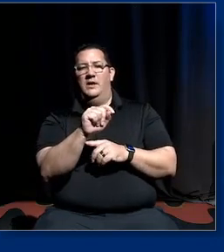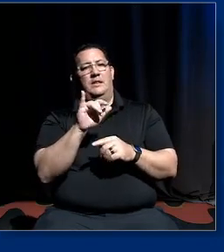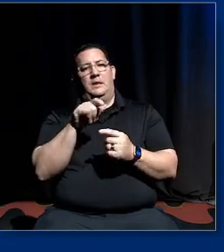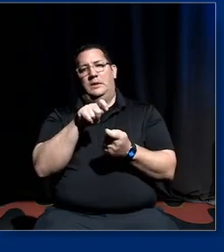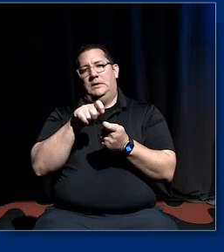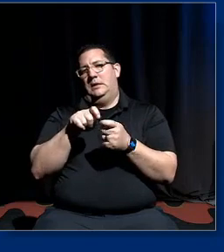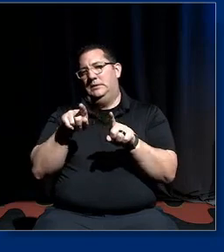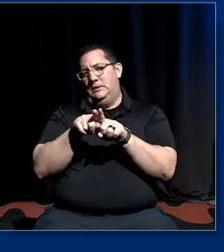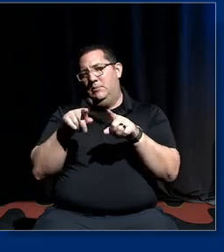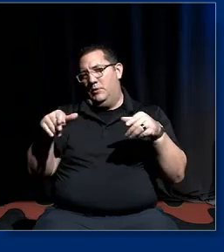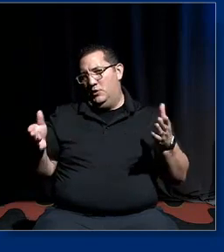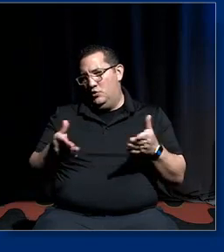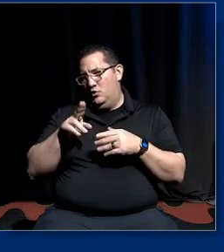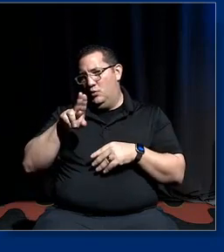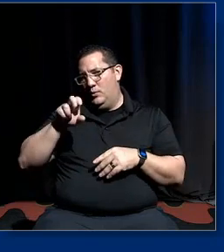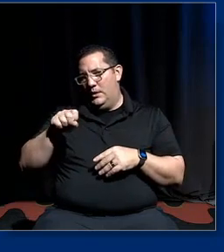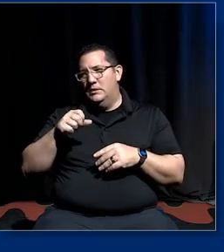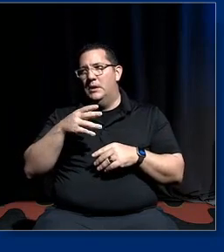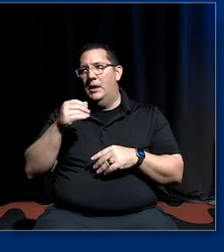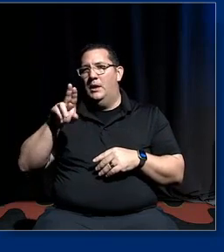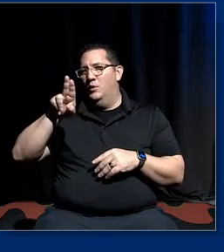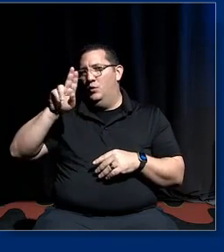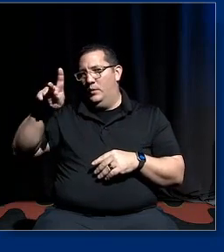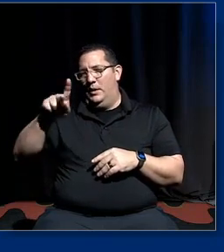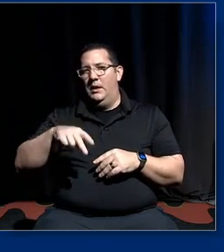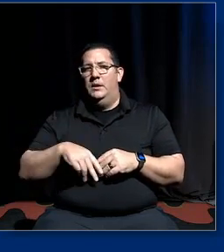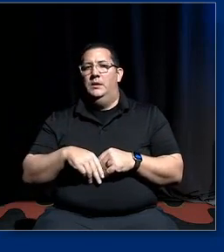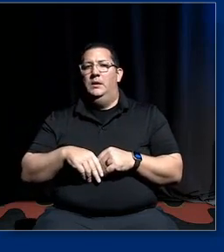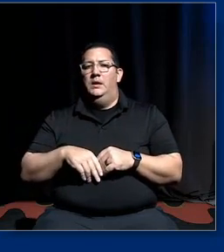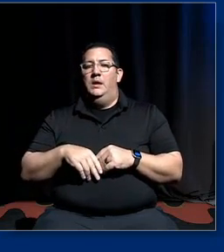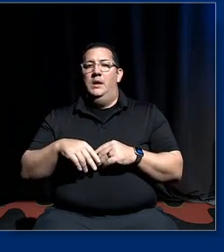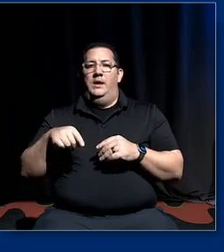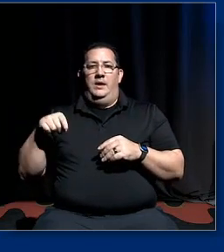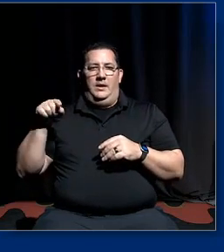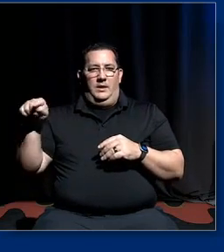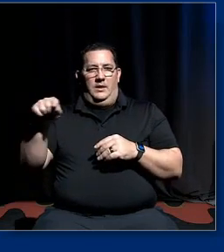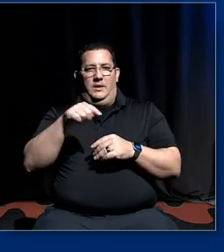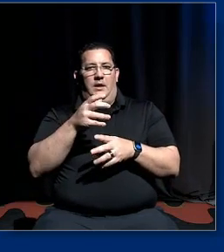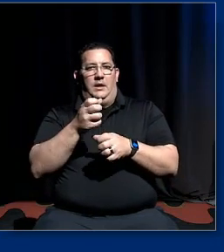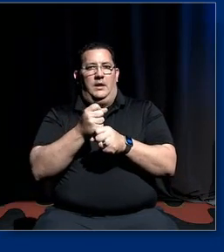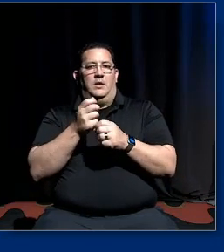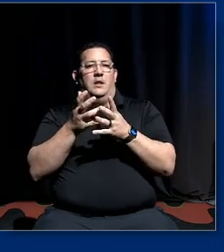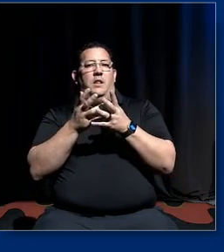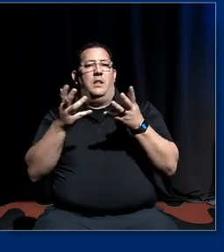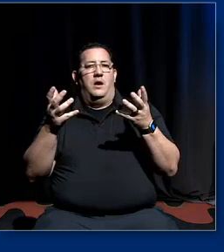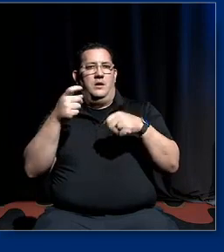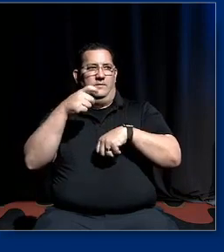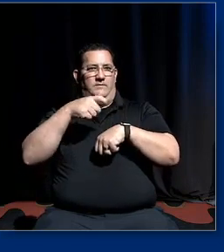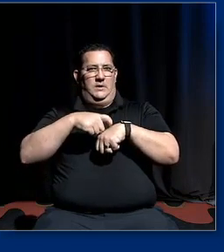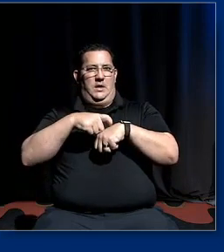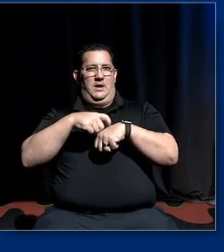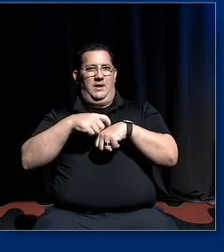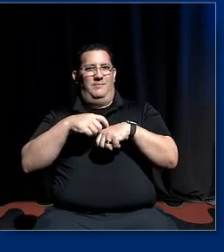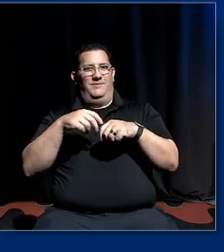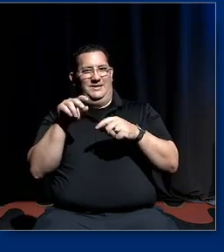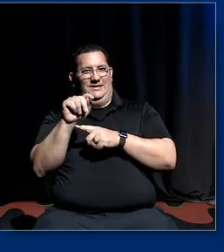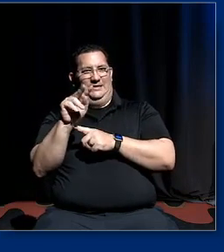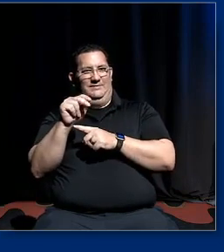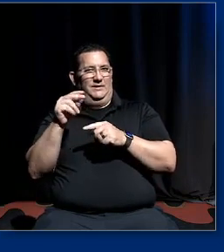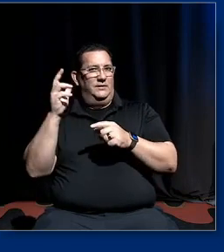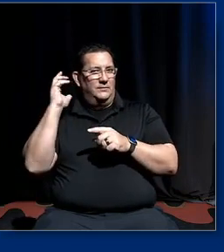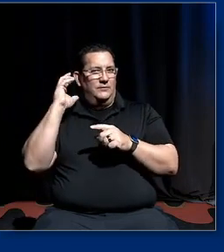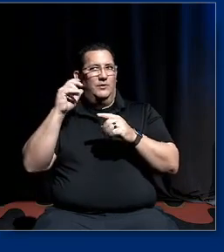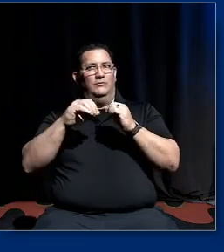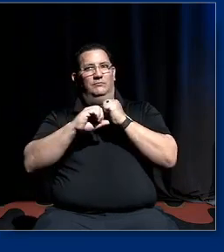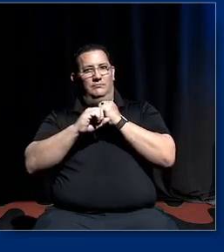here in the states and in the uk and they get lots and lots of air time you you